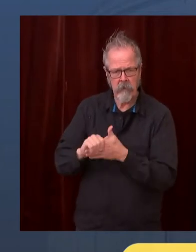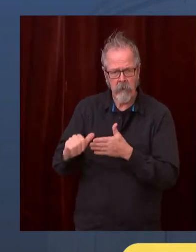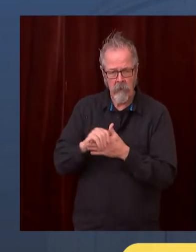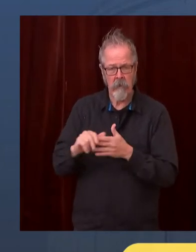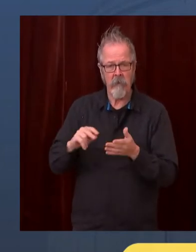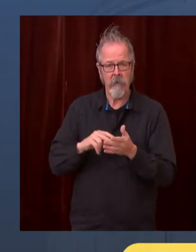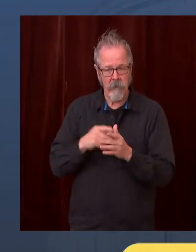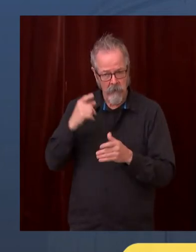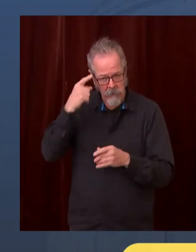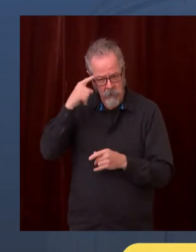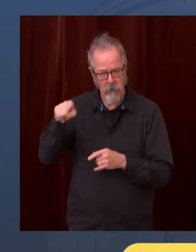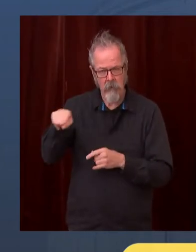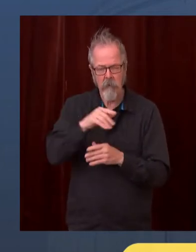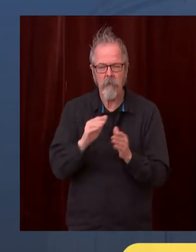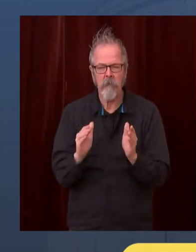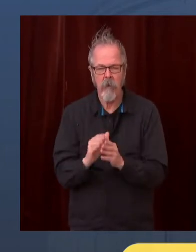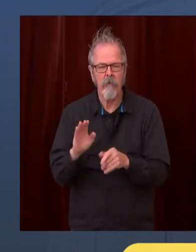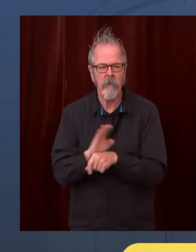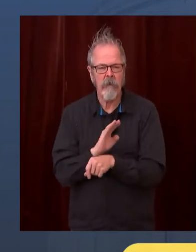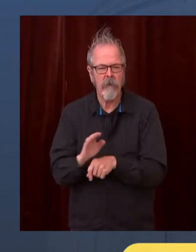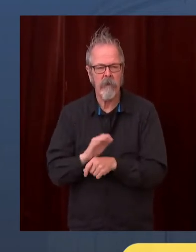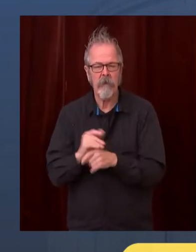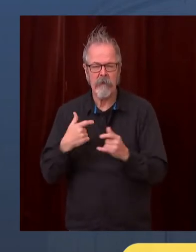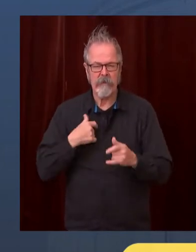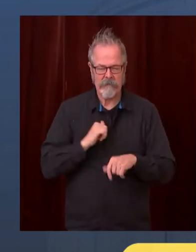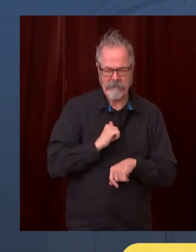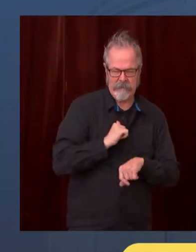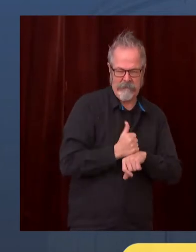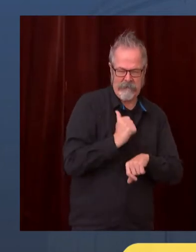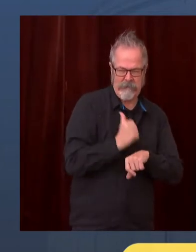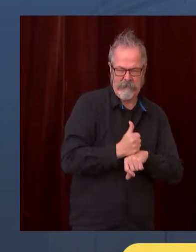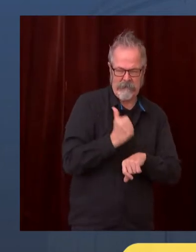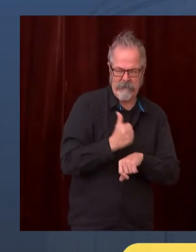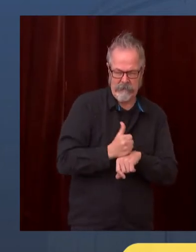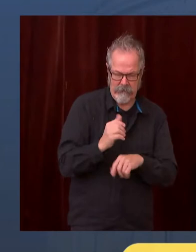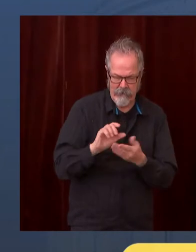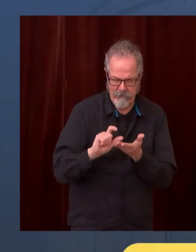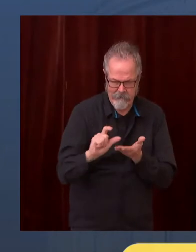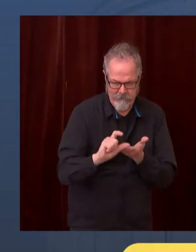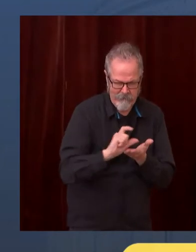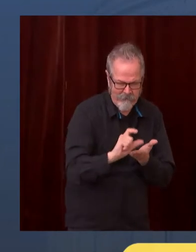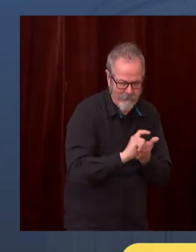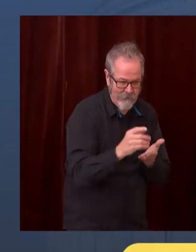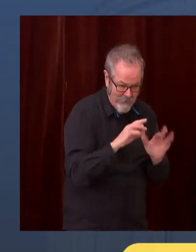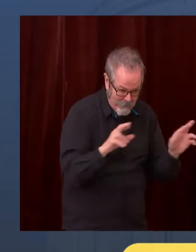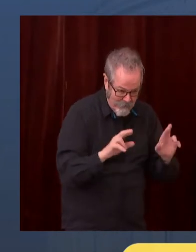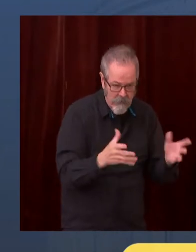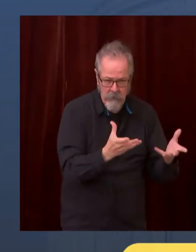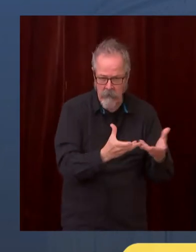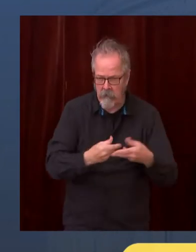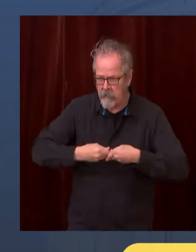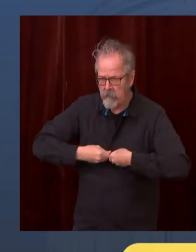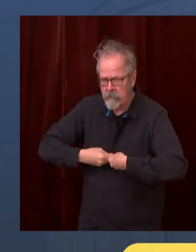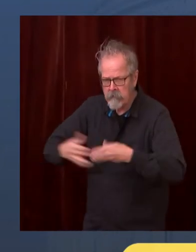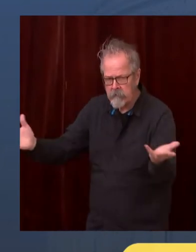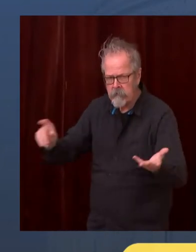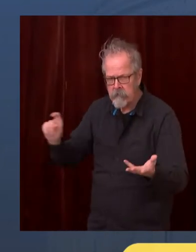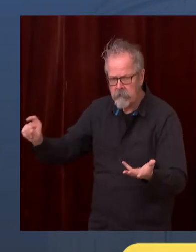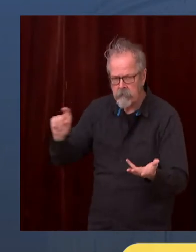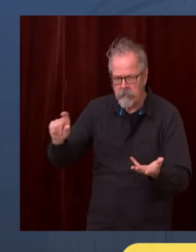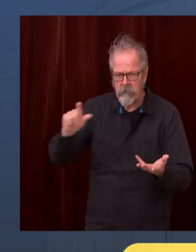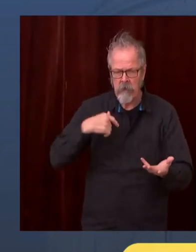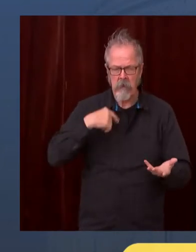do that as rapidly as possible, given the stresses on these business people and their employees.